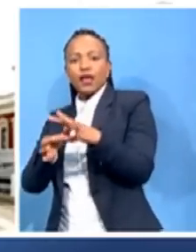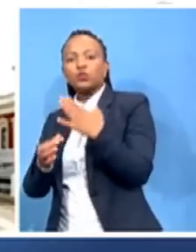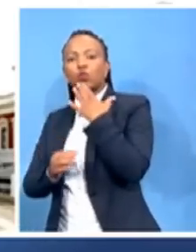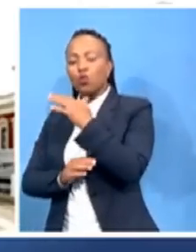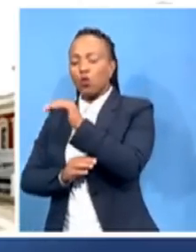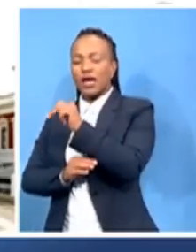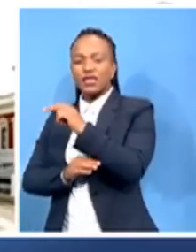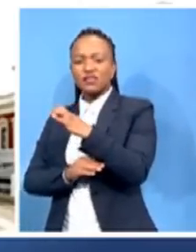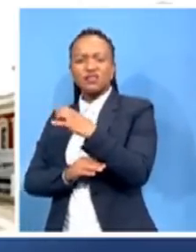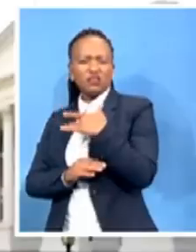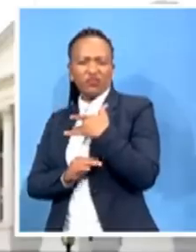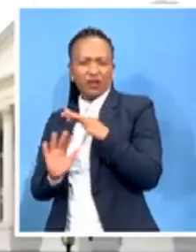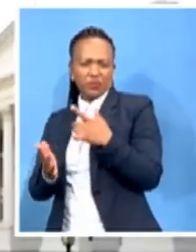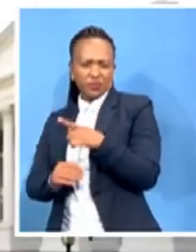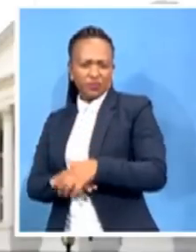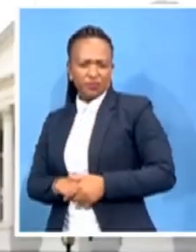Look,